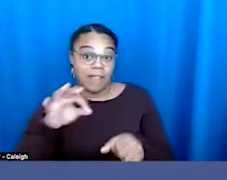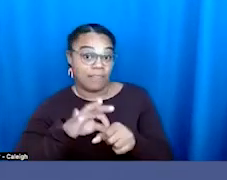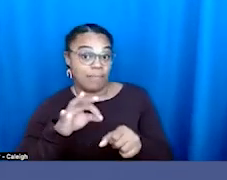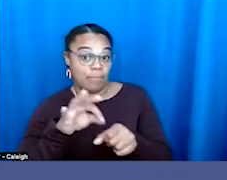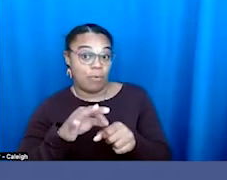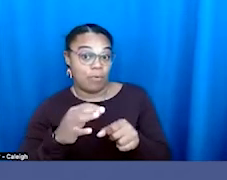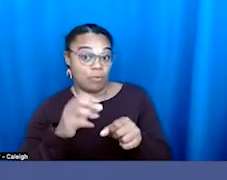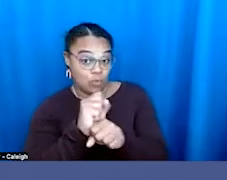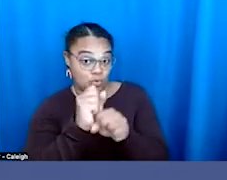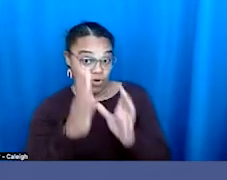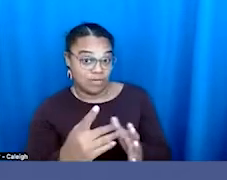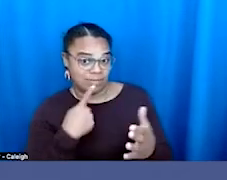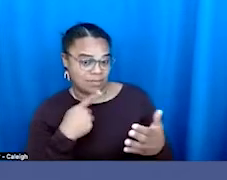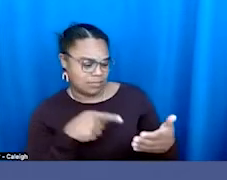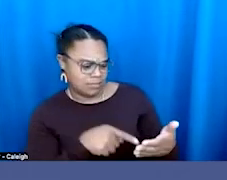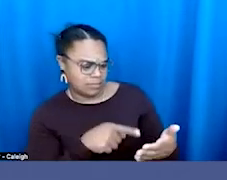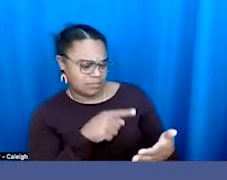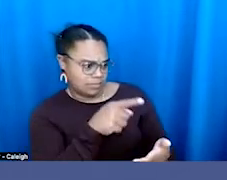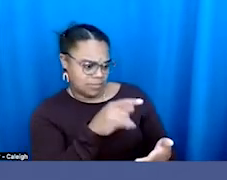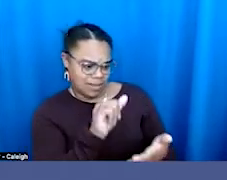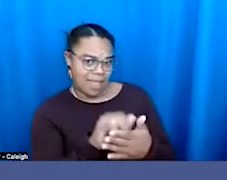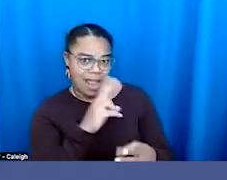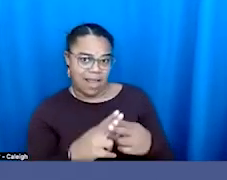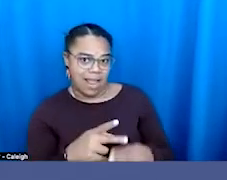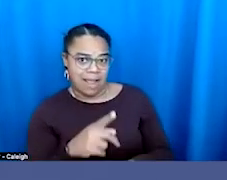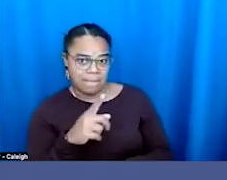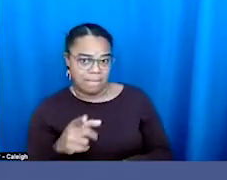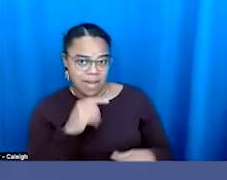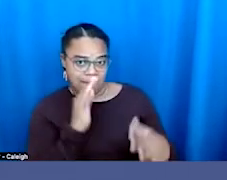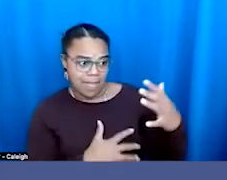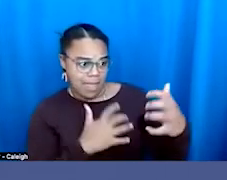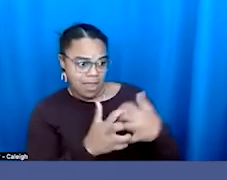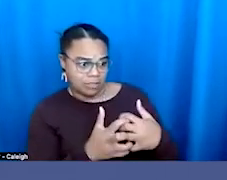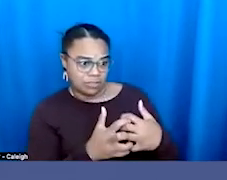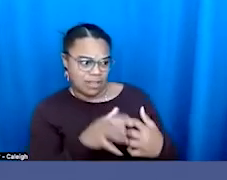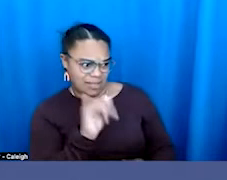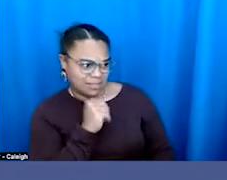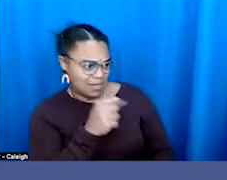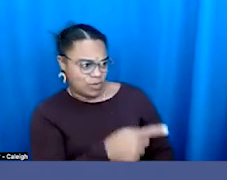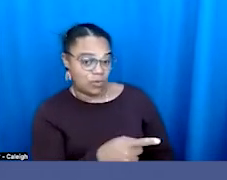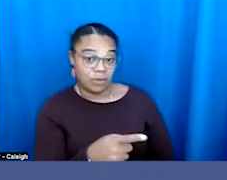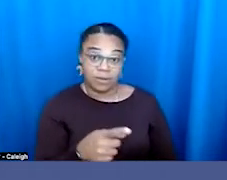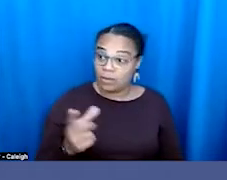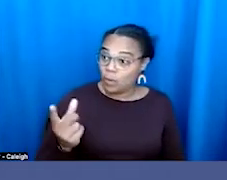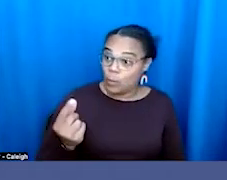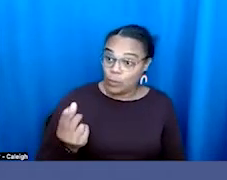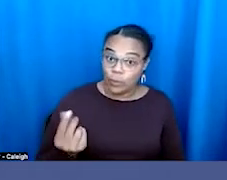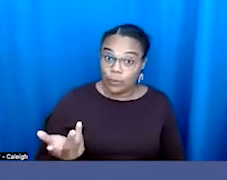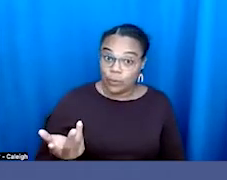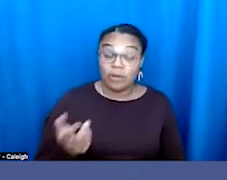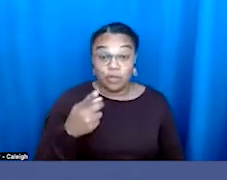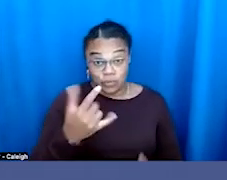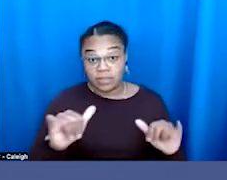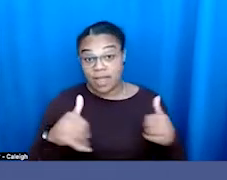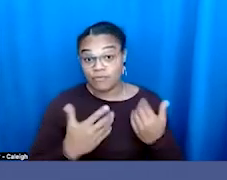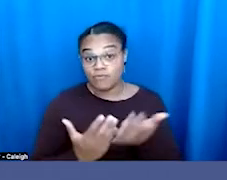listed. This isn't you. What do you do? Well, the truth is that you do have rights and you can still cast a ballot, but a lot of